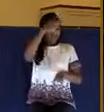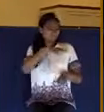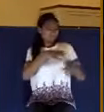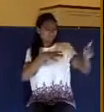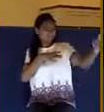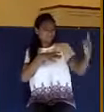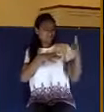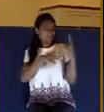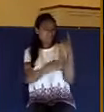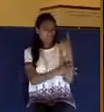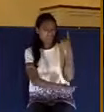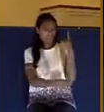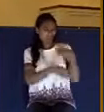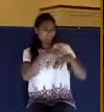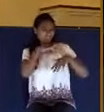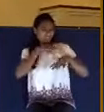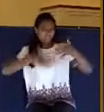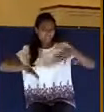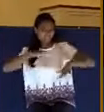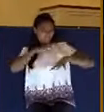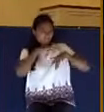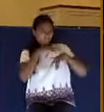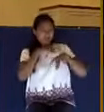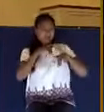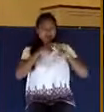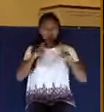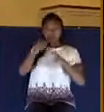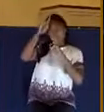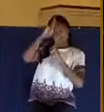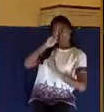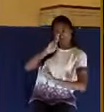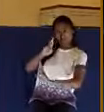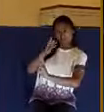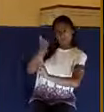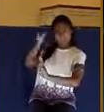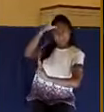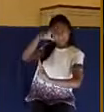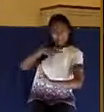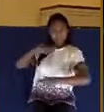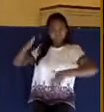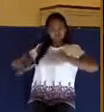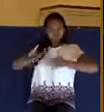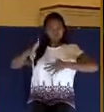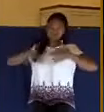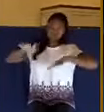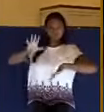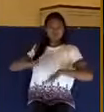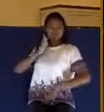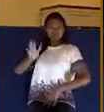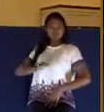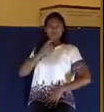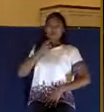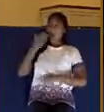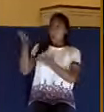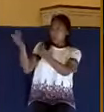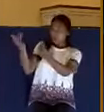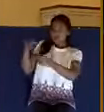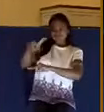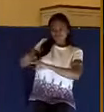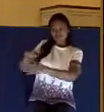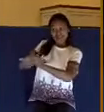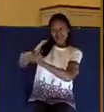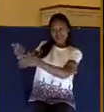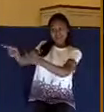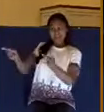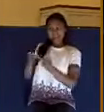raiment, and ye have respect to him that weareth the gay clothing, and saith unto him, Sit thou here in a good place, and say to the poor, Stand